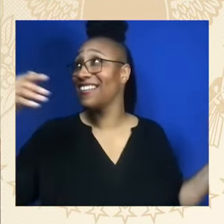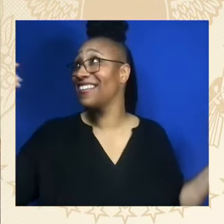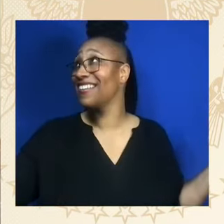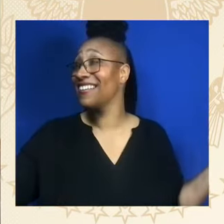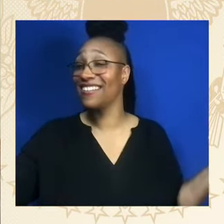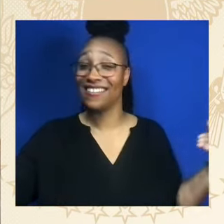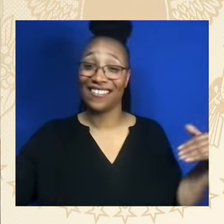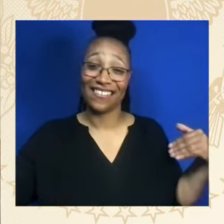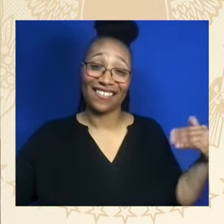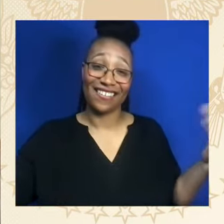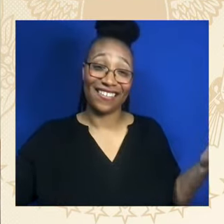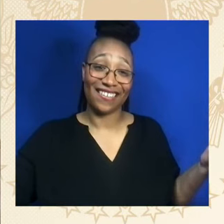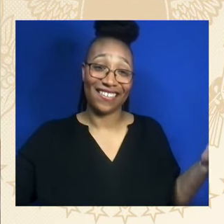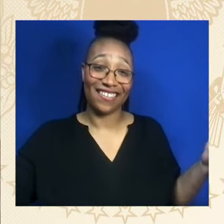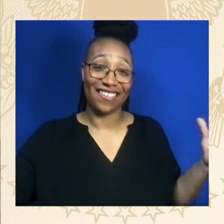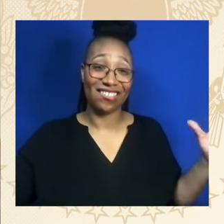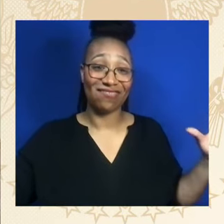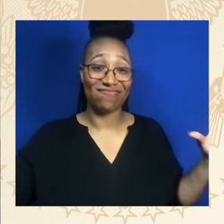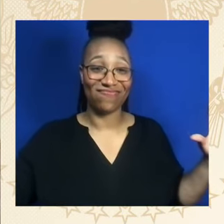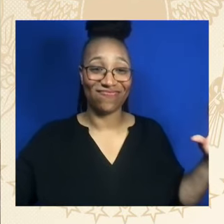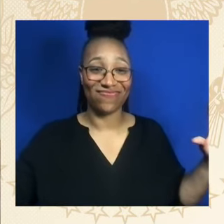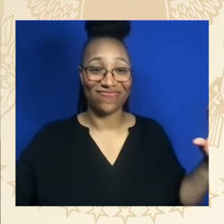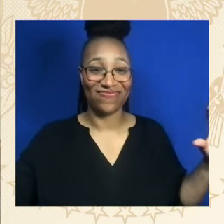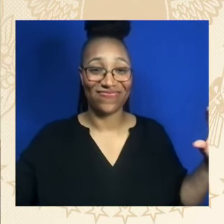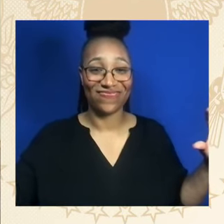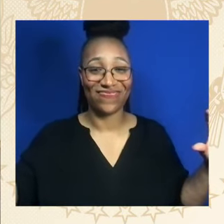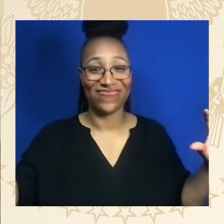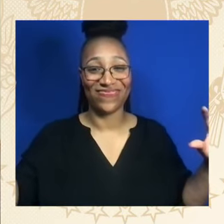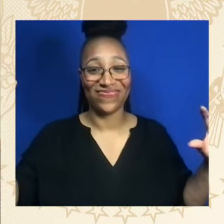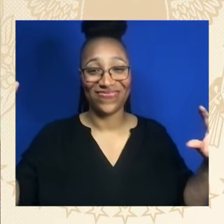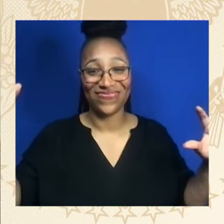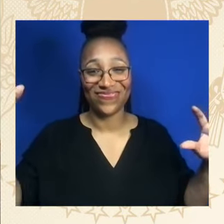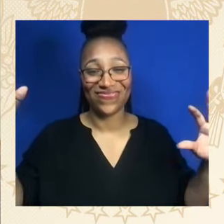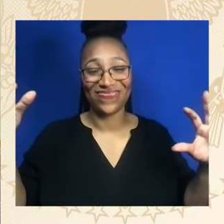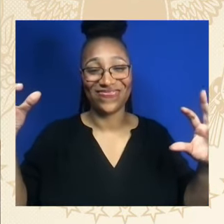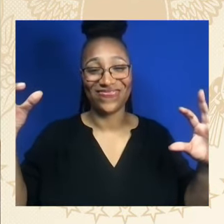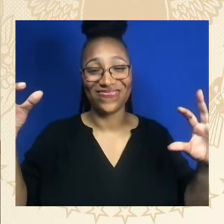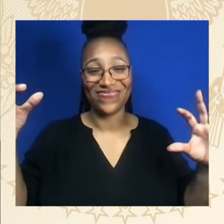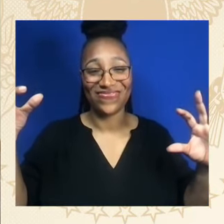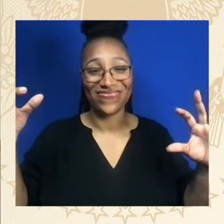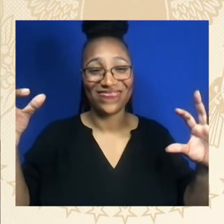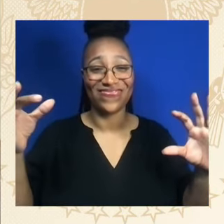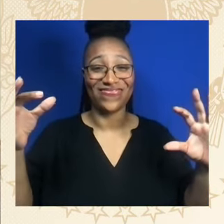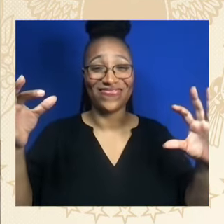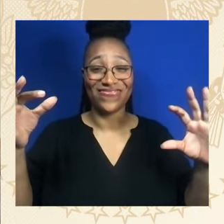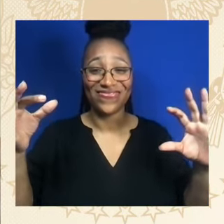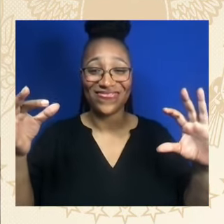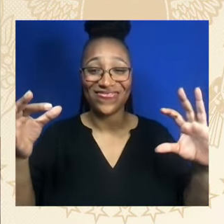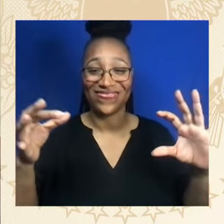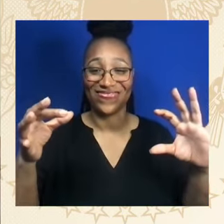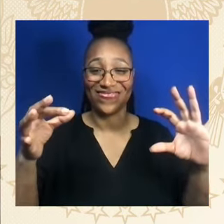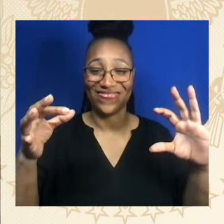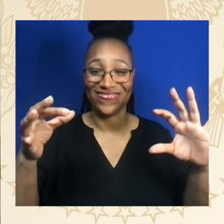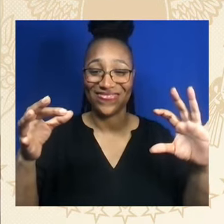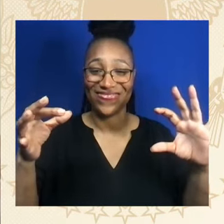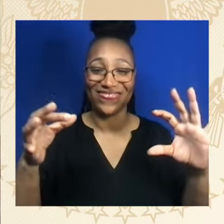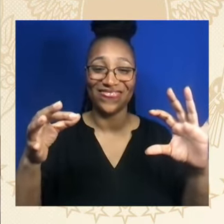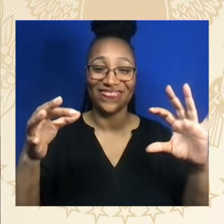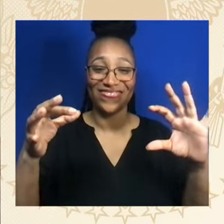Lest our feet Stray from the places of God when we